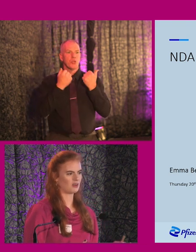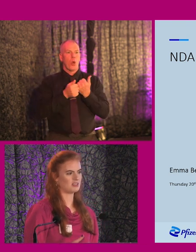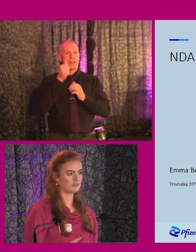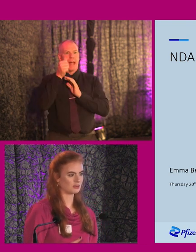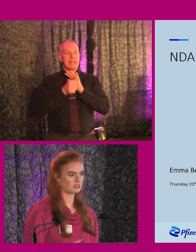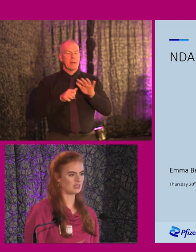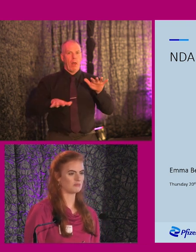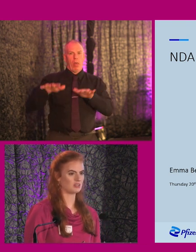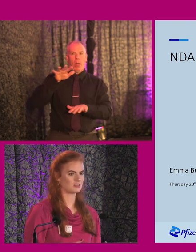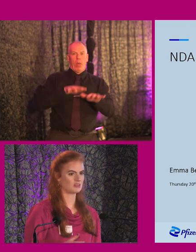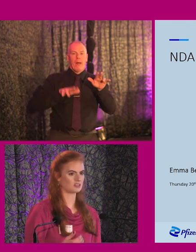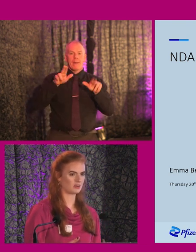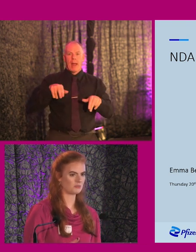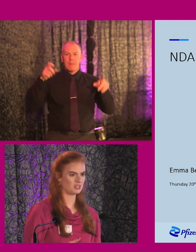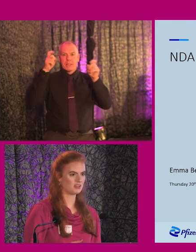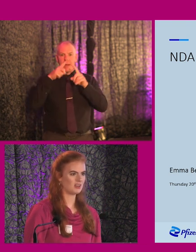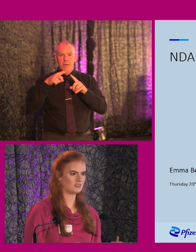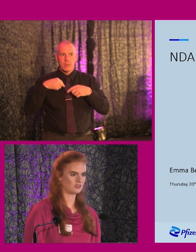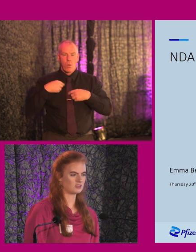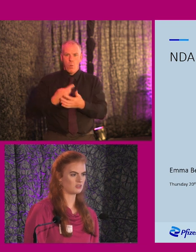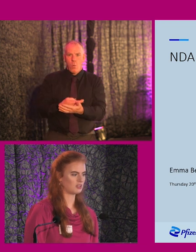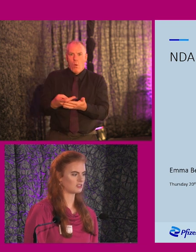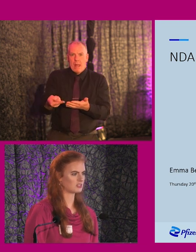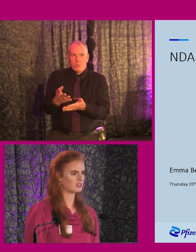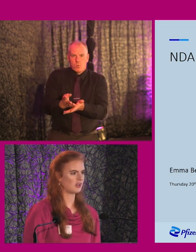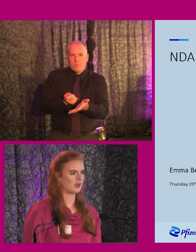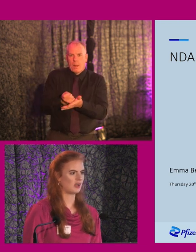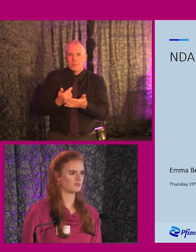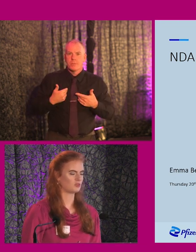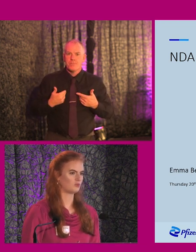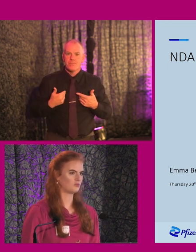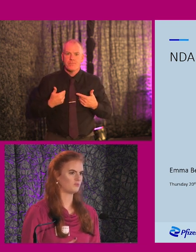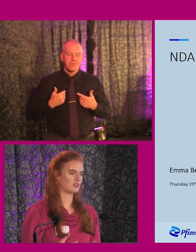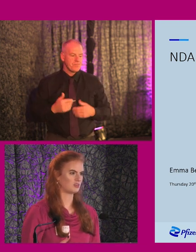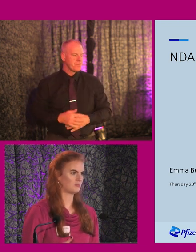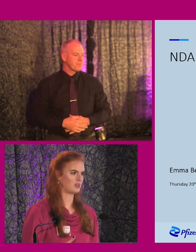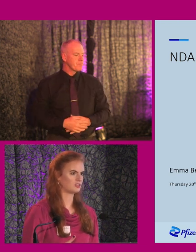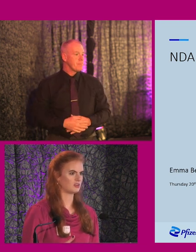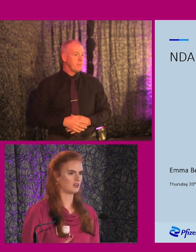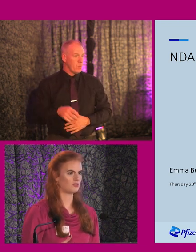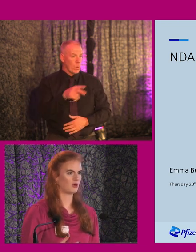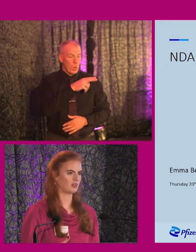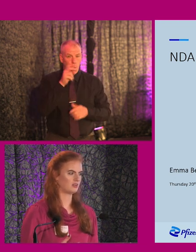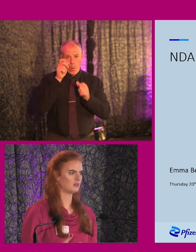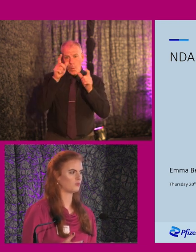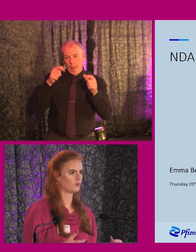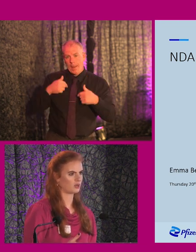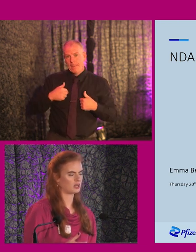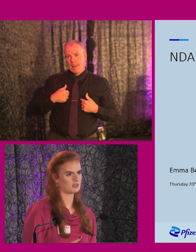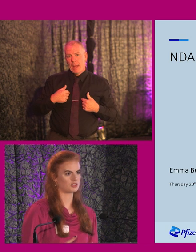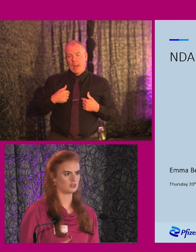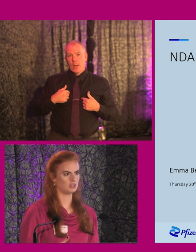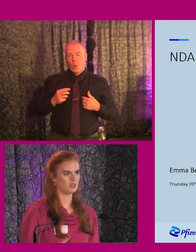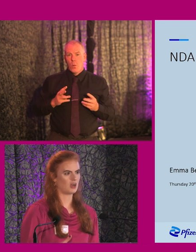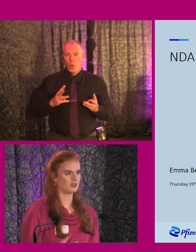difficult. It might tire me in certain situations. And so as you can imagine, the way I work